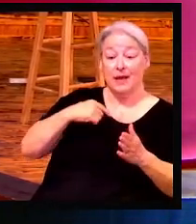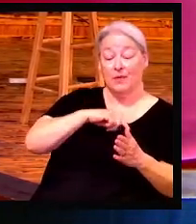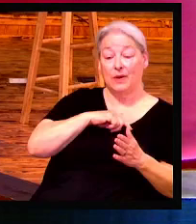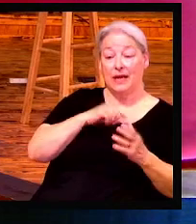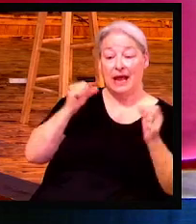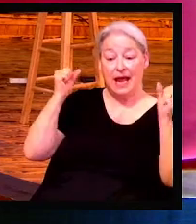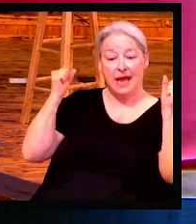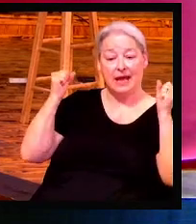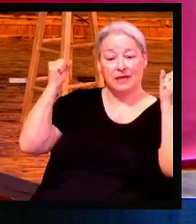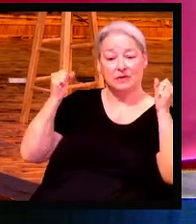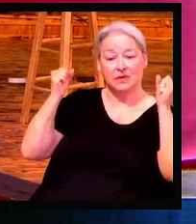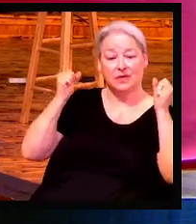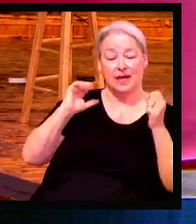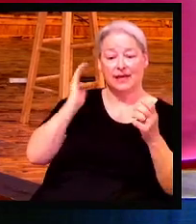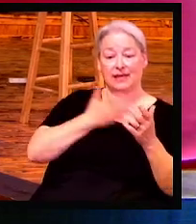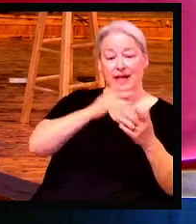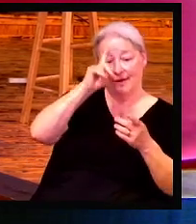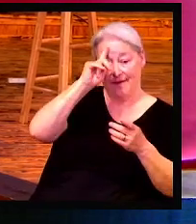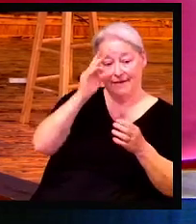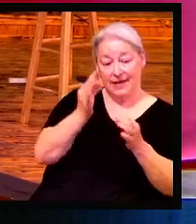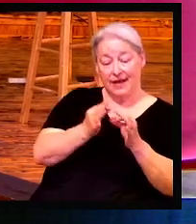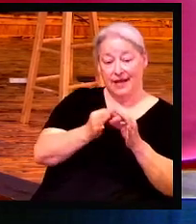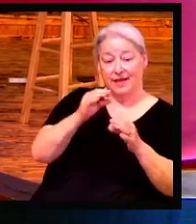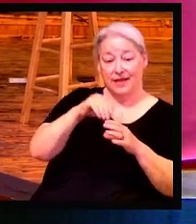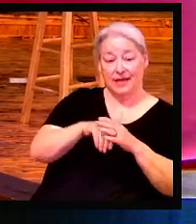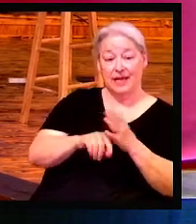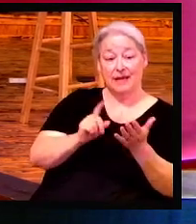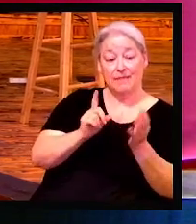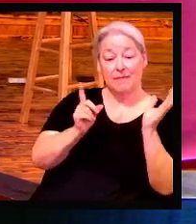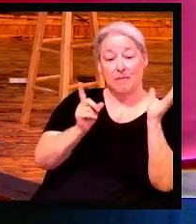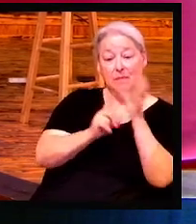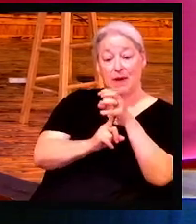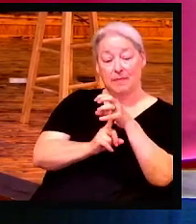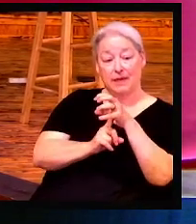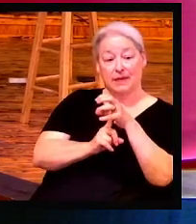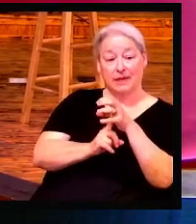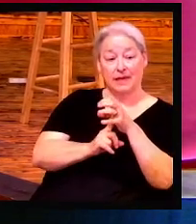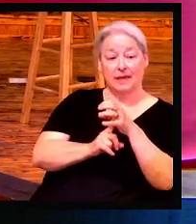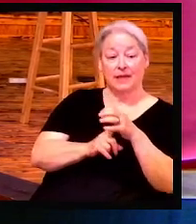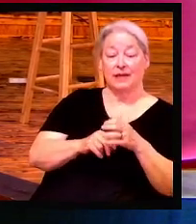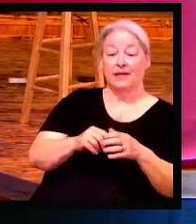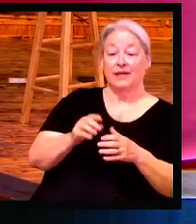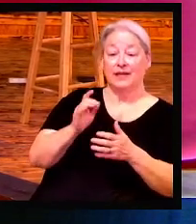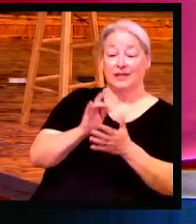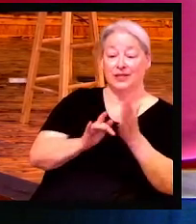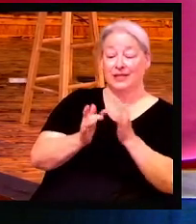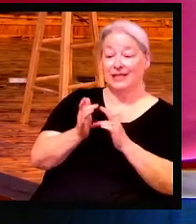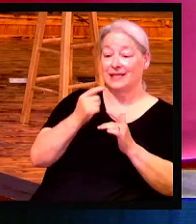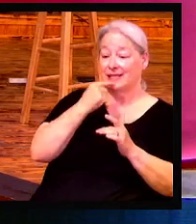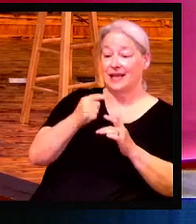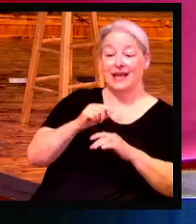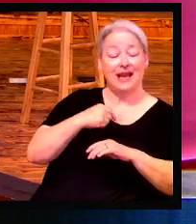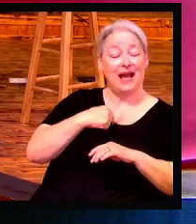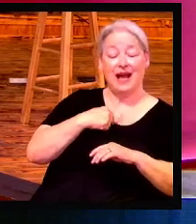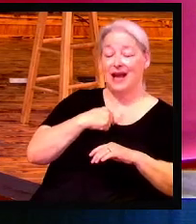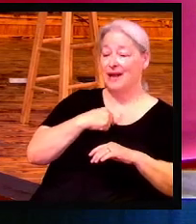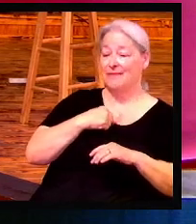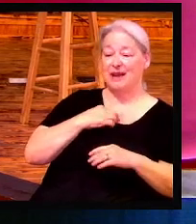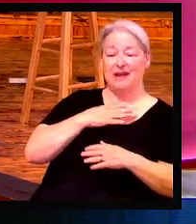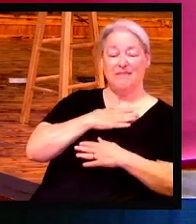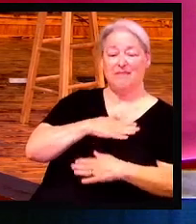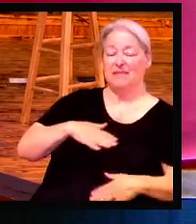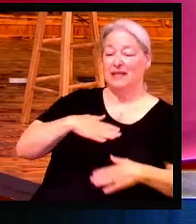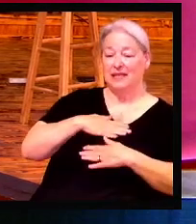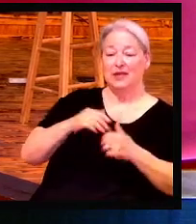get used to declaring that, not shine away. He said the word. says, I take no pleasure in those who shrink back. And this is not a white knuckle